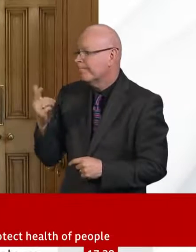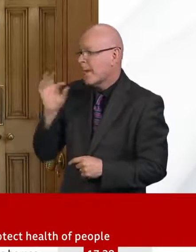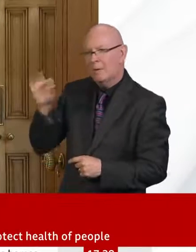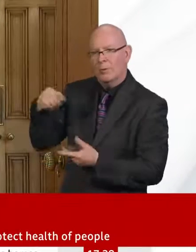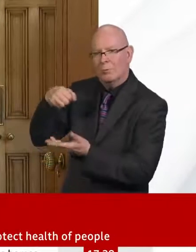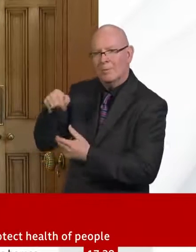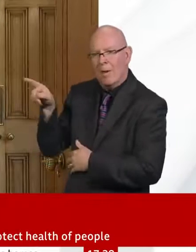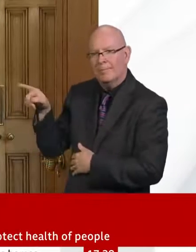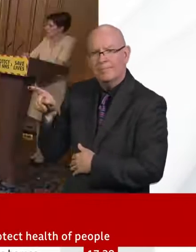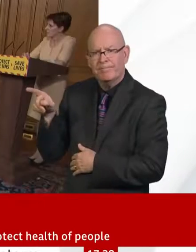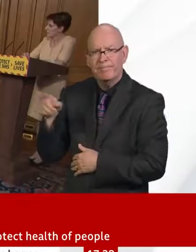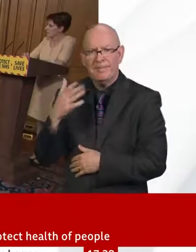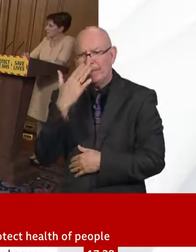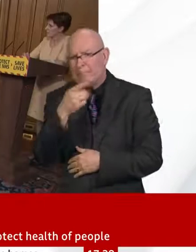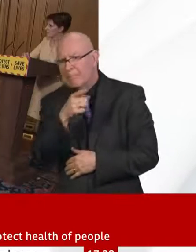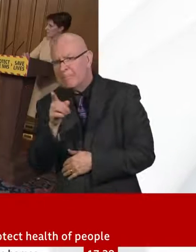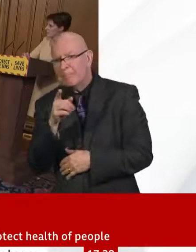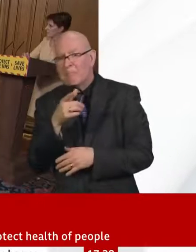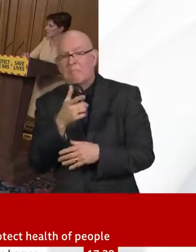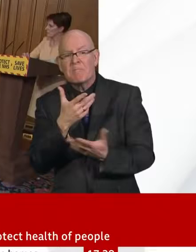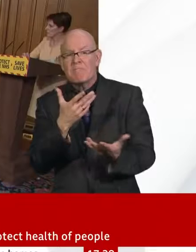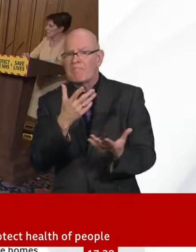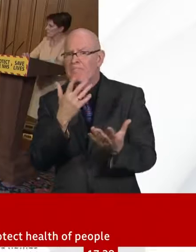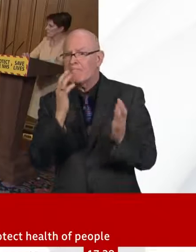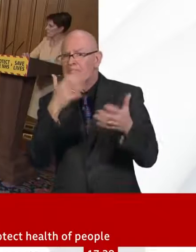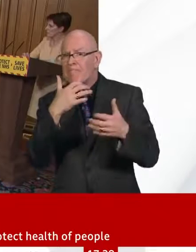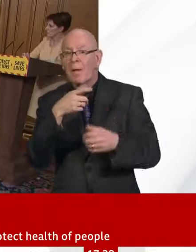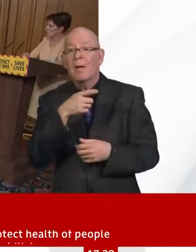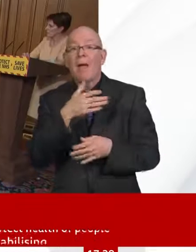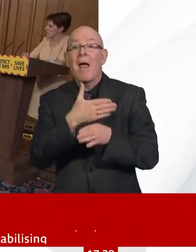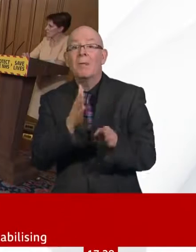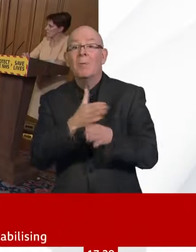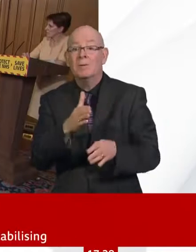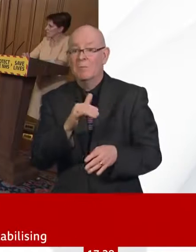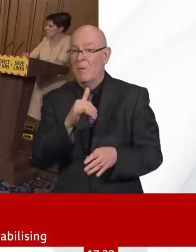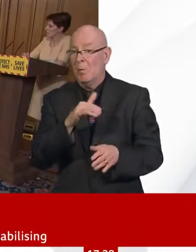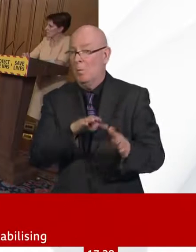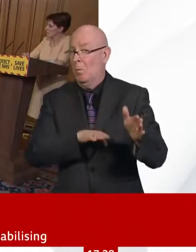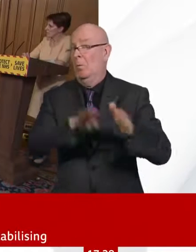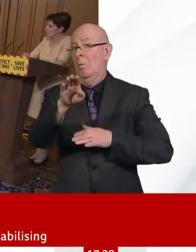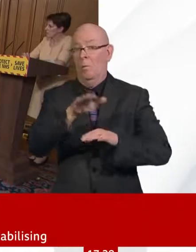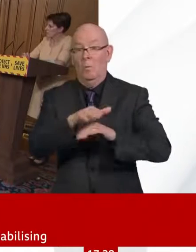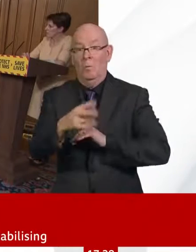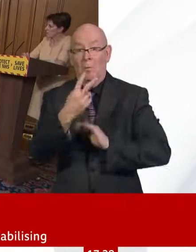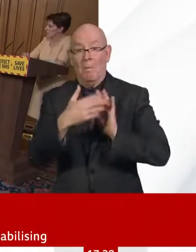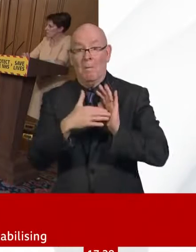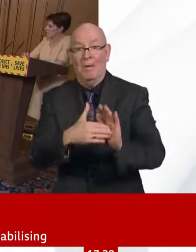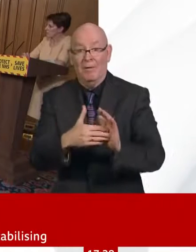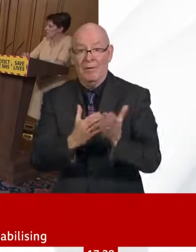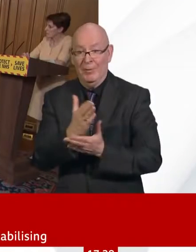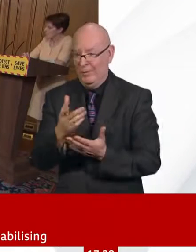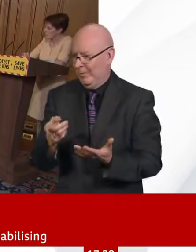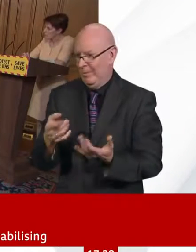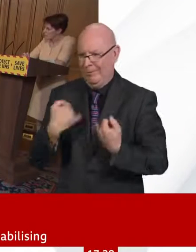such as universal basic income. And just one quick one to the medics as well. It